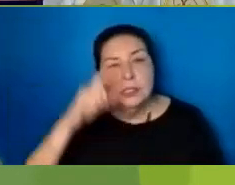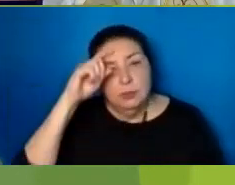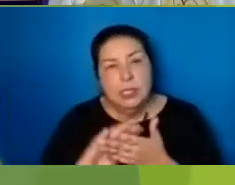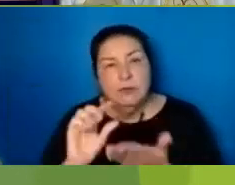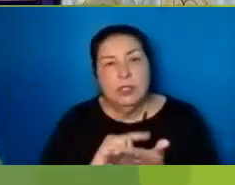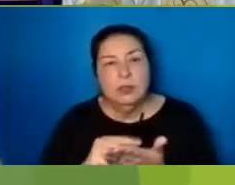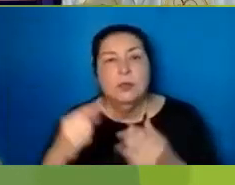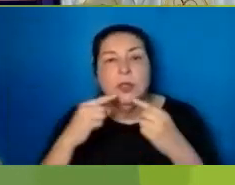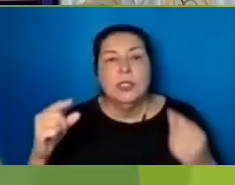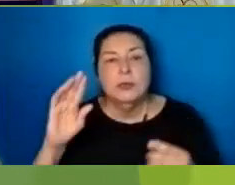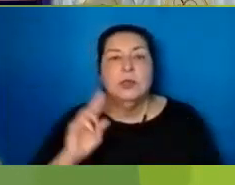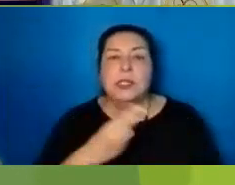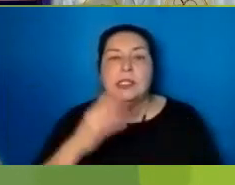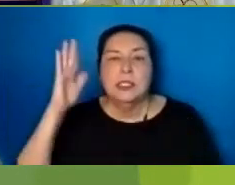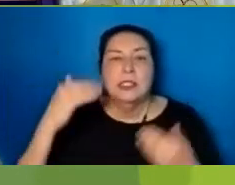Your Mercy